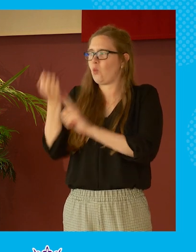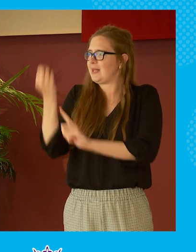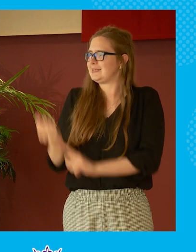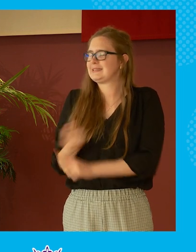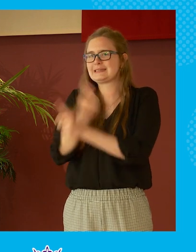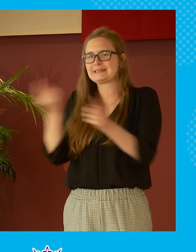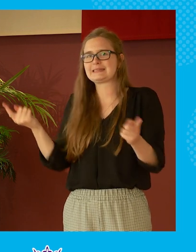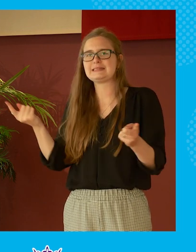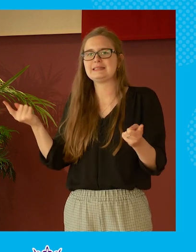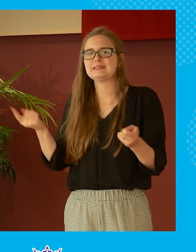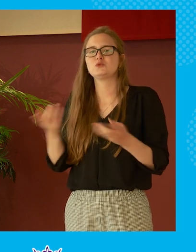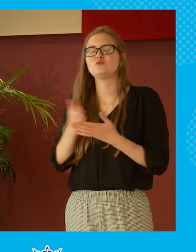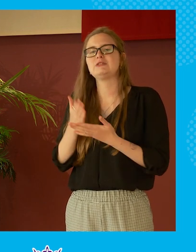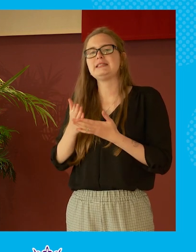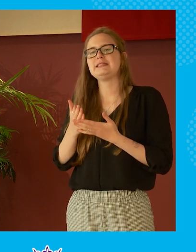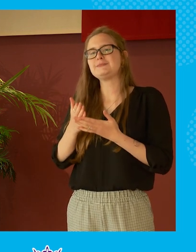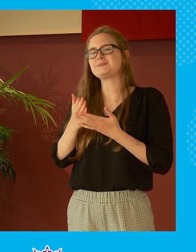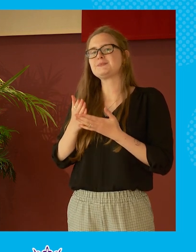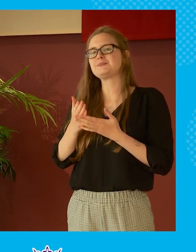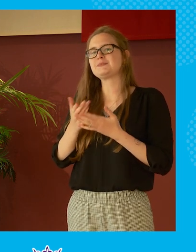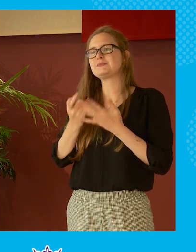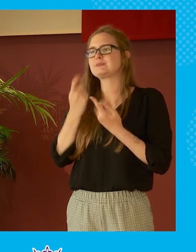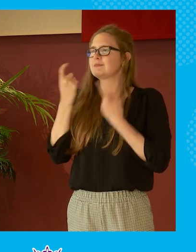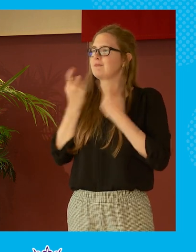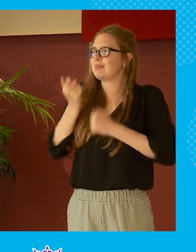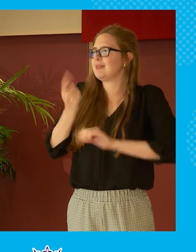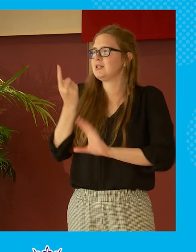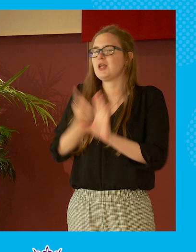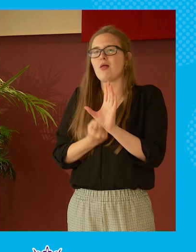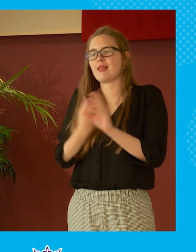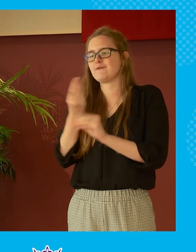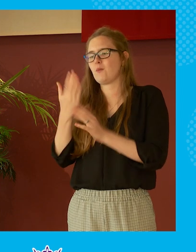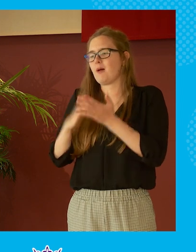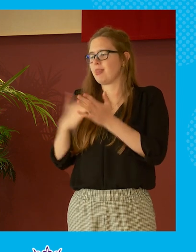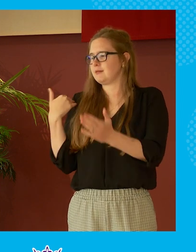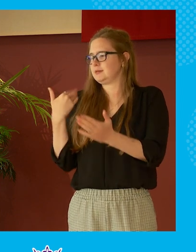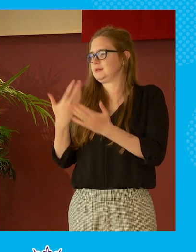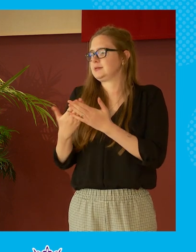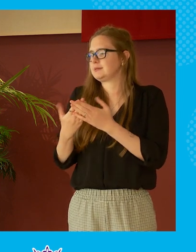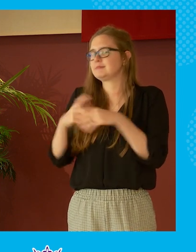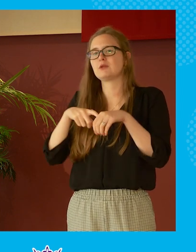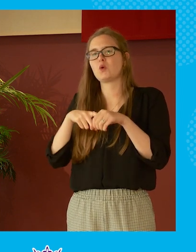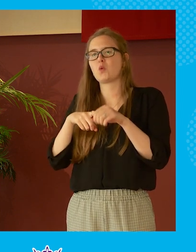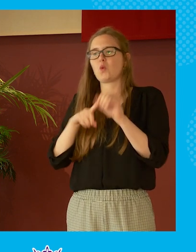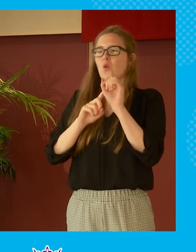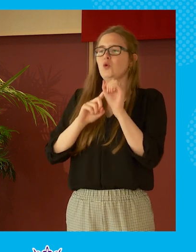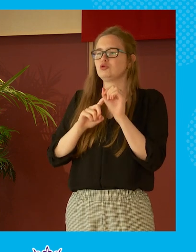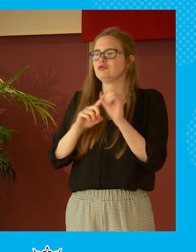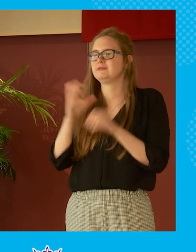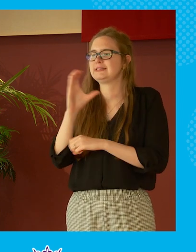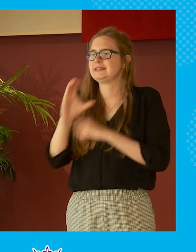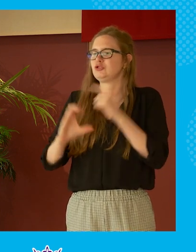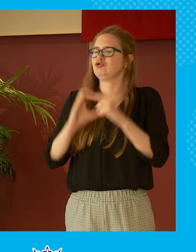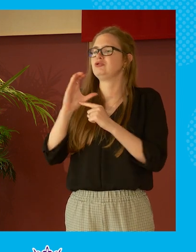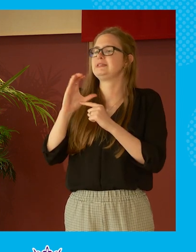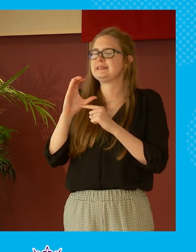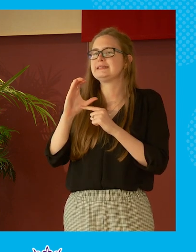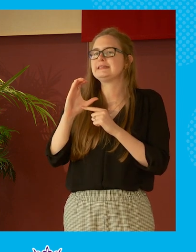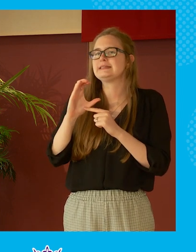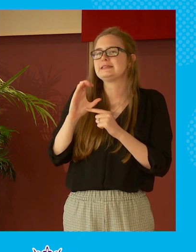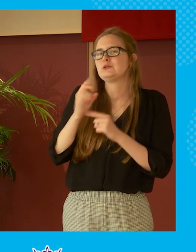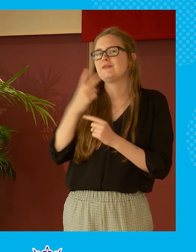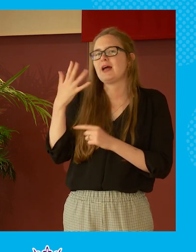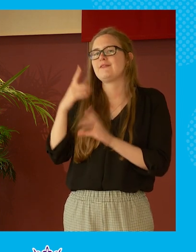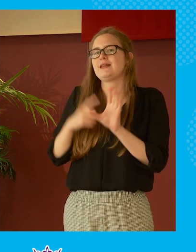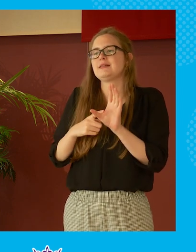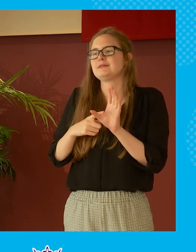in in terms of obviously you know this year in the last few months we've been celebrating a quarter of a century of the good friday agreement and one of the the mantras